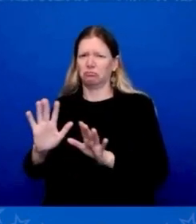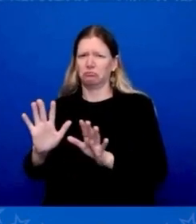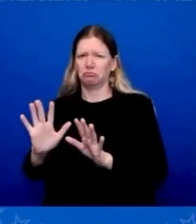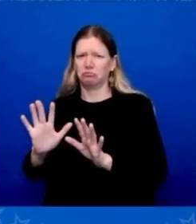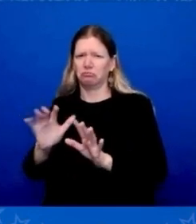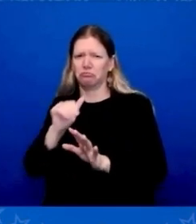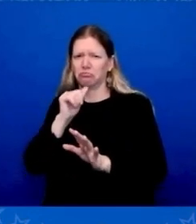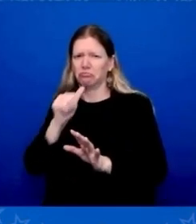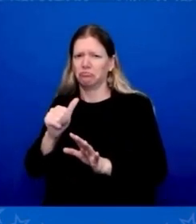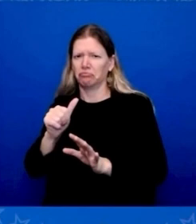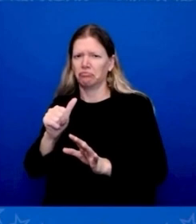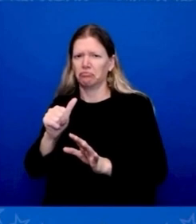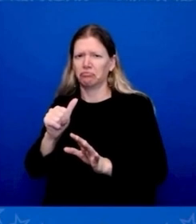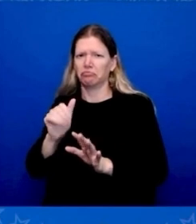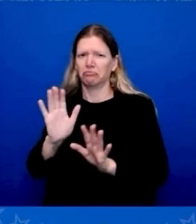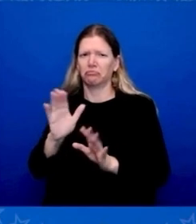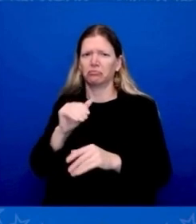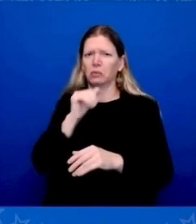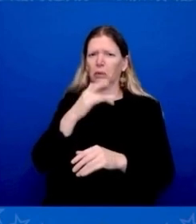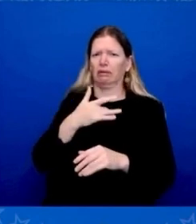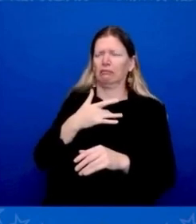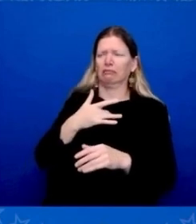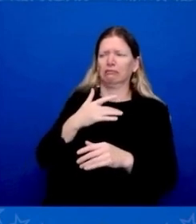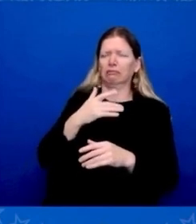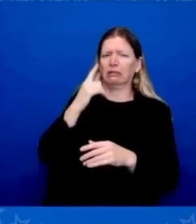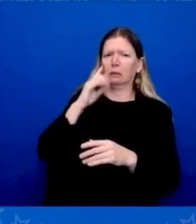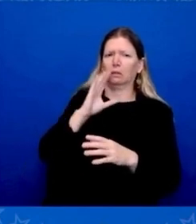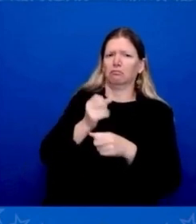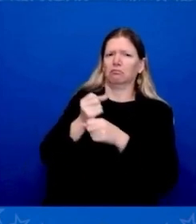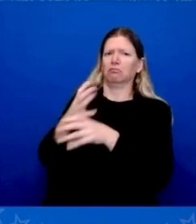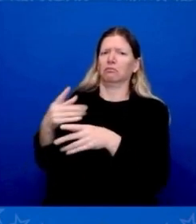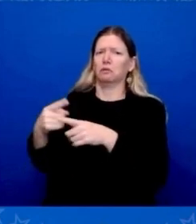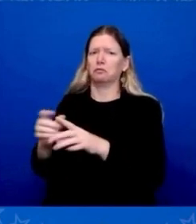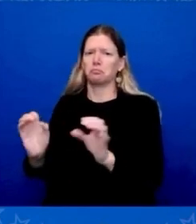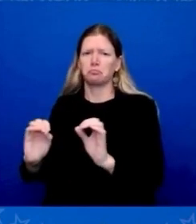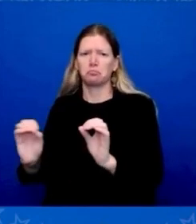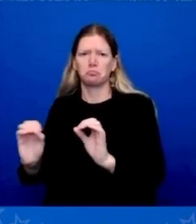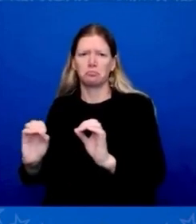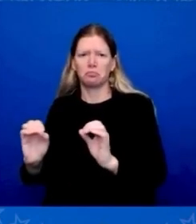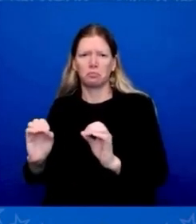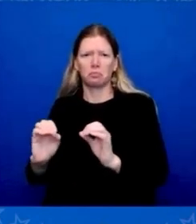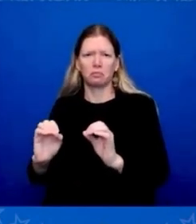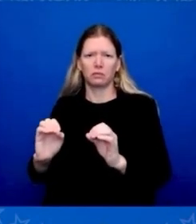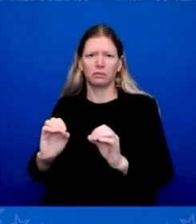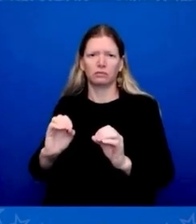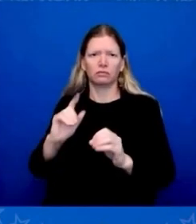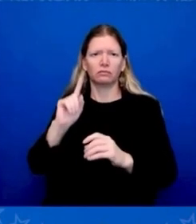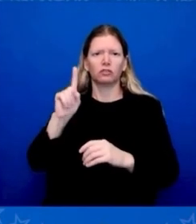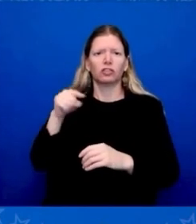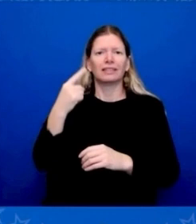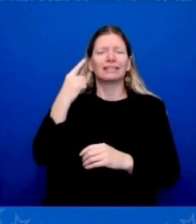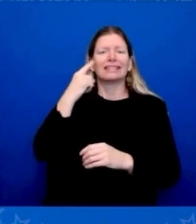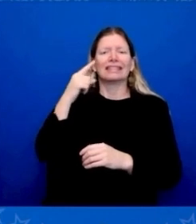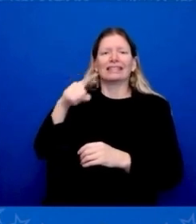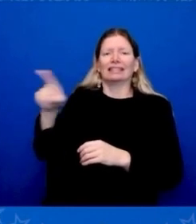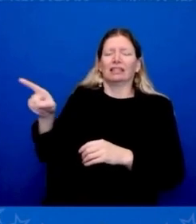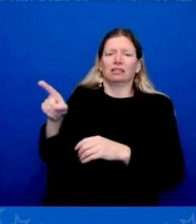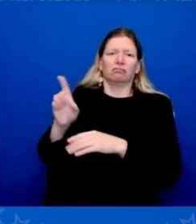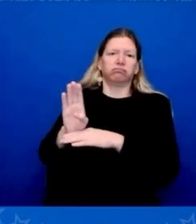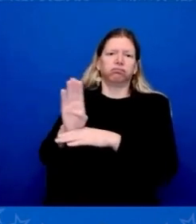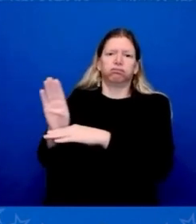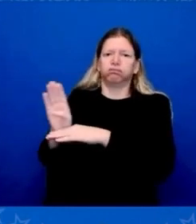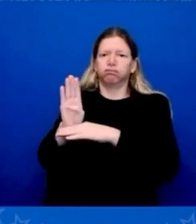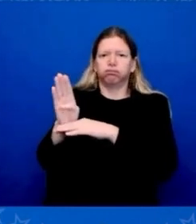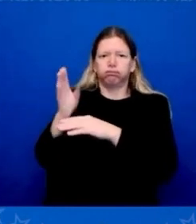I just think that there are other things on leaders' minds, and they respond to what's needed at the time. And look,